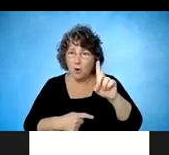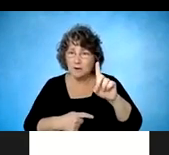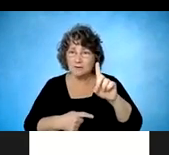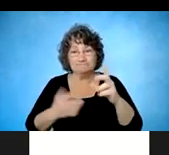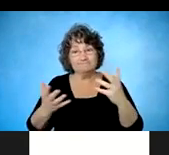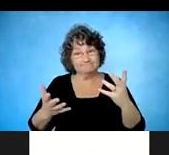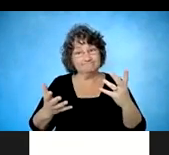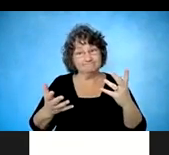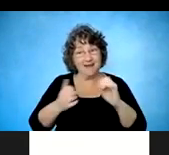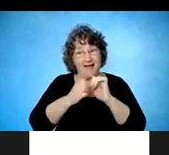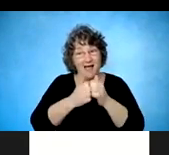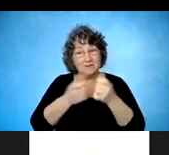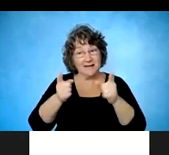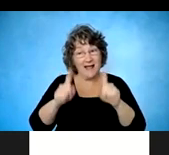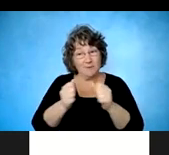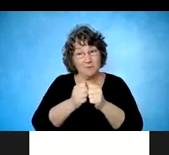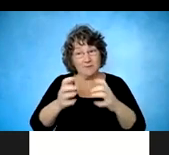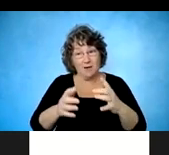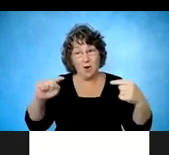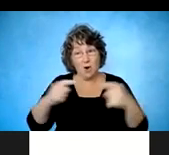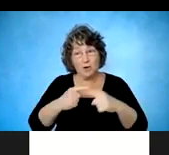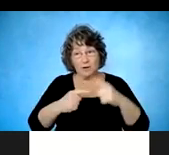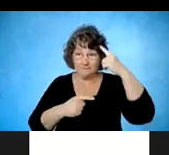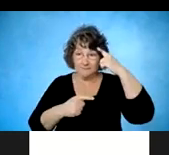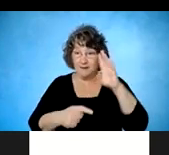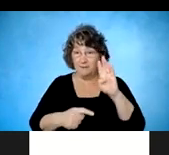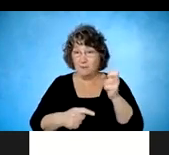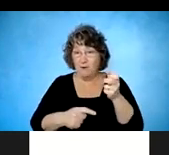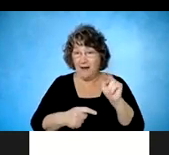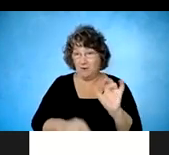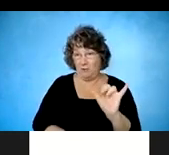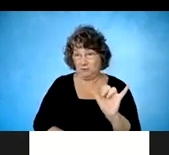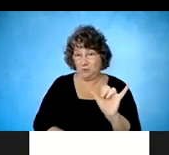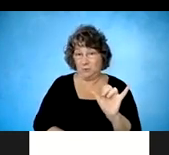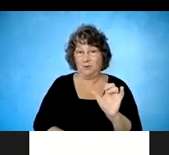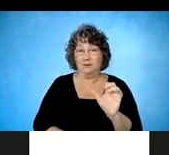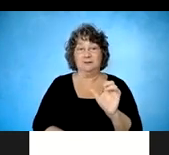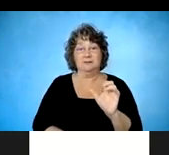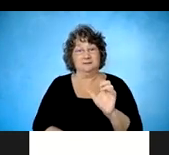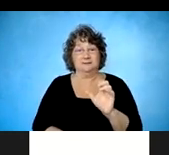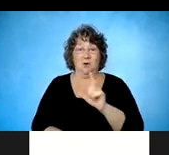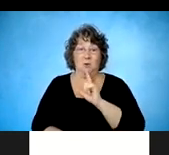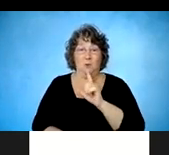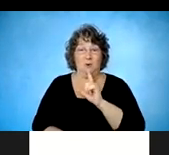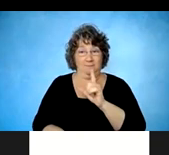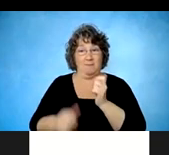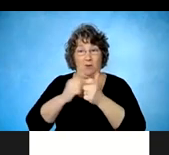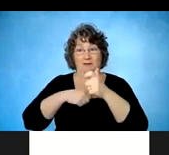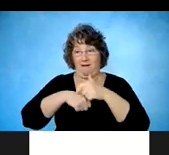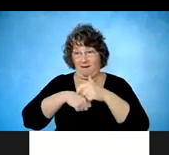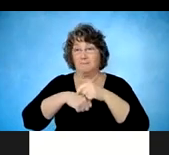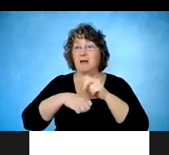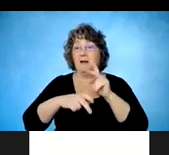So often, up to 74% of the time, especially in cervical level injuries, people also have a